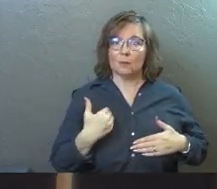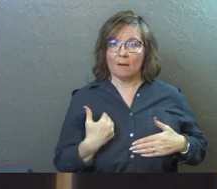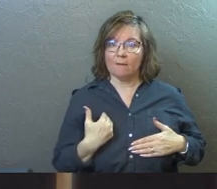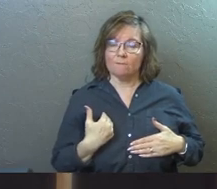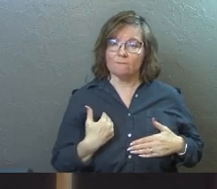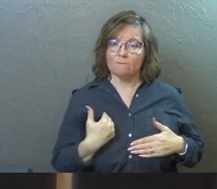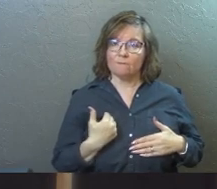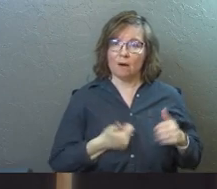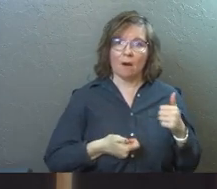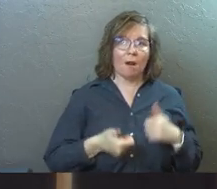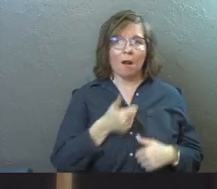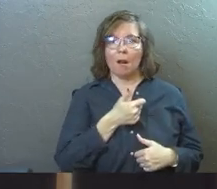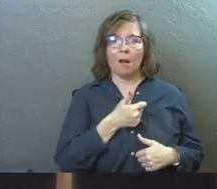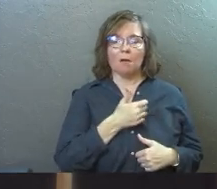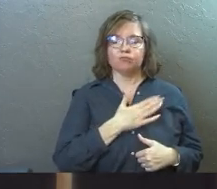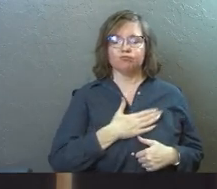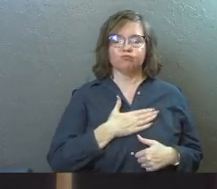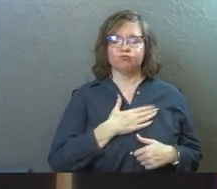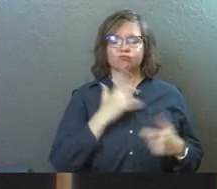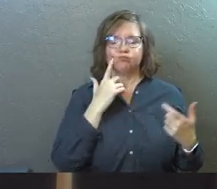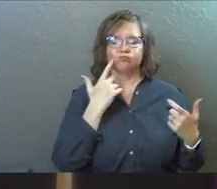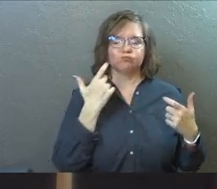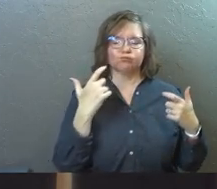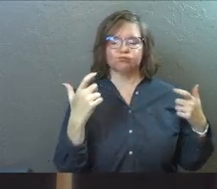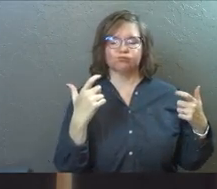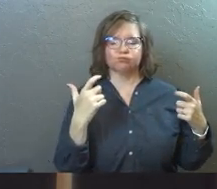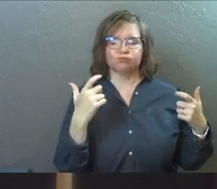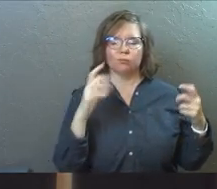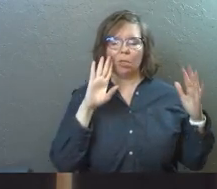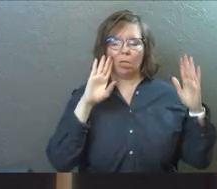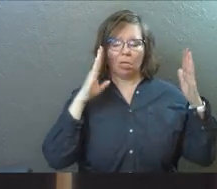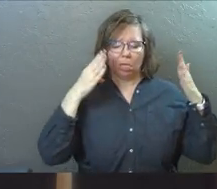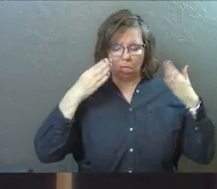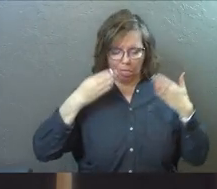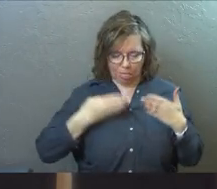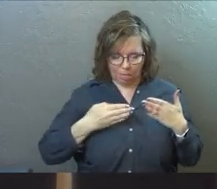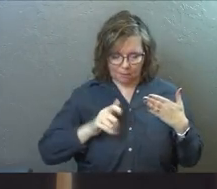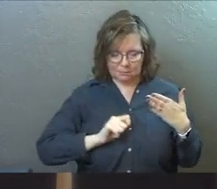have, we can become self-absorbed.